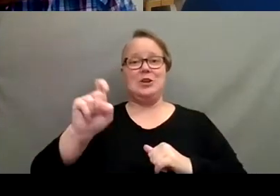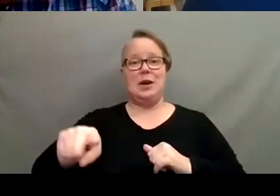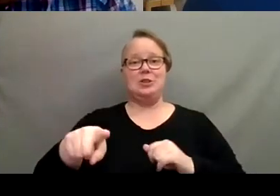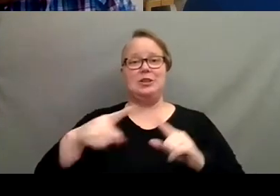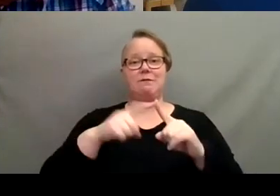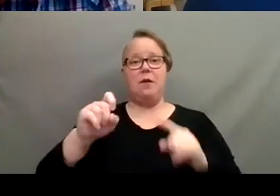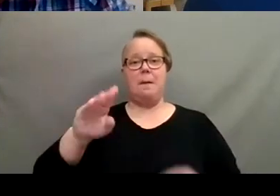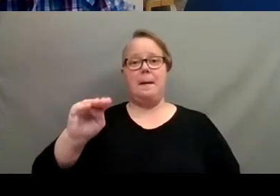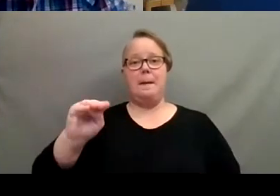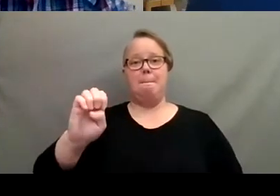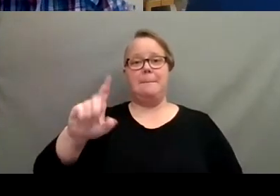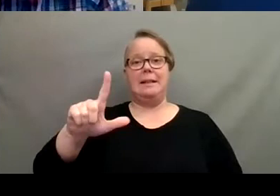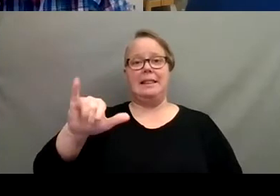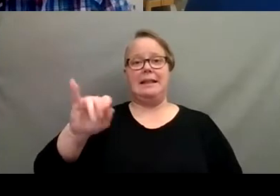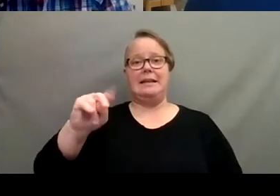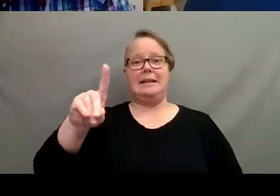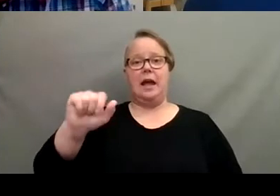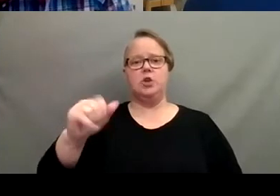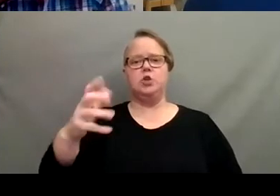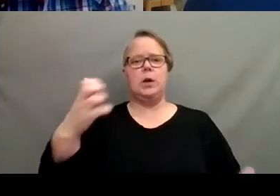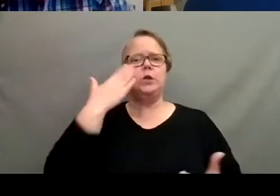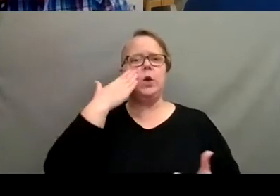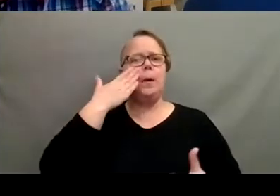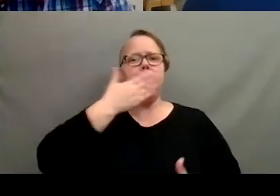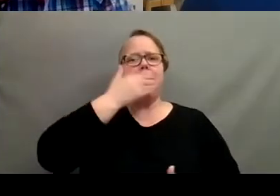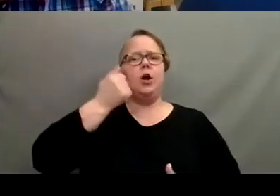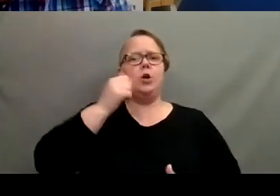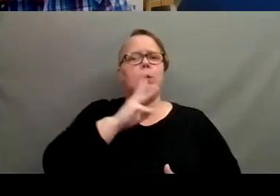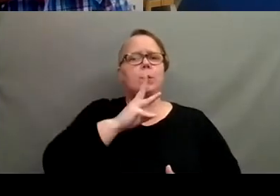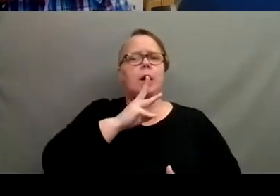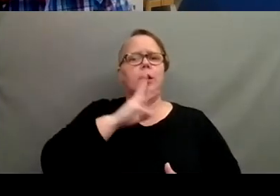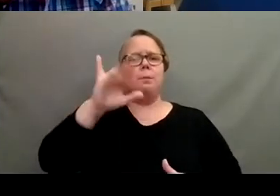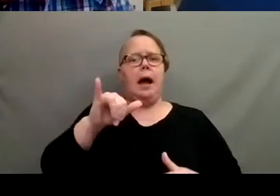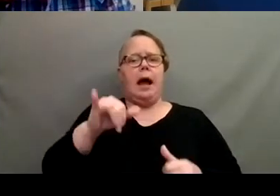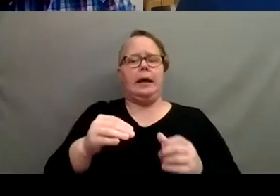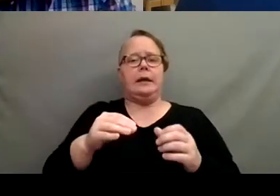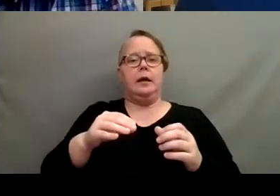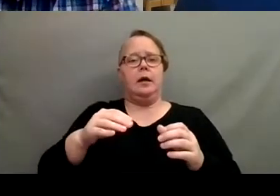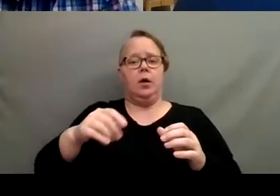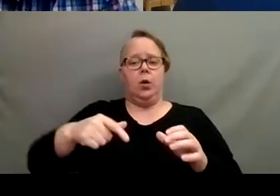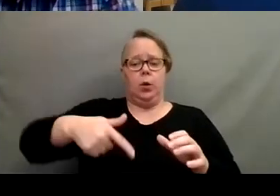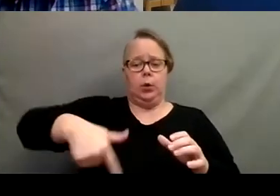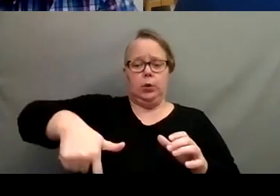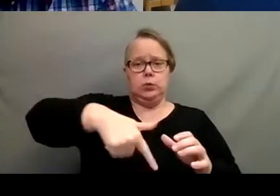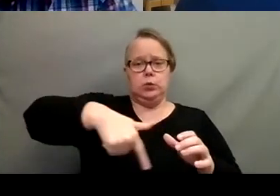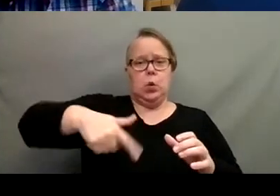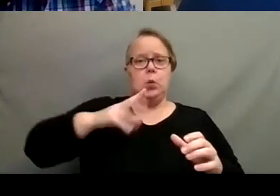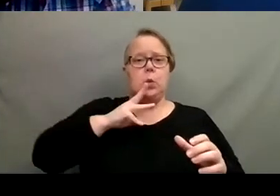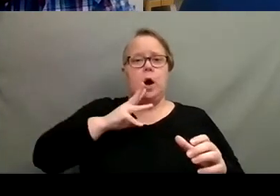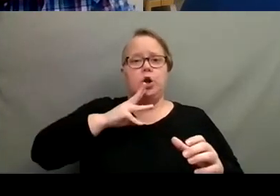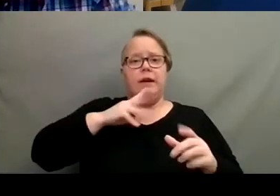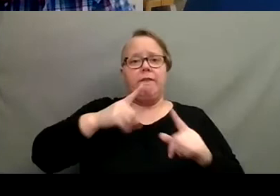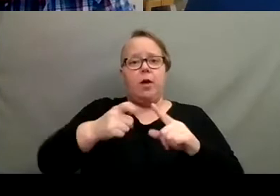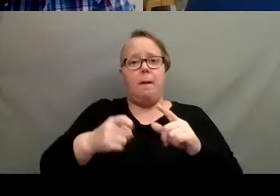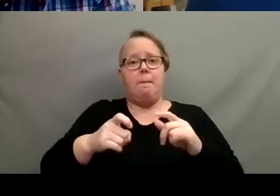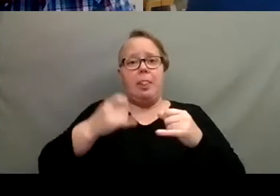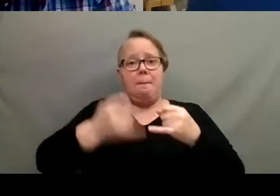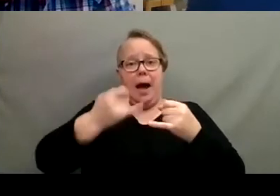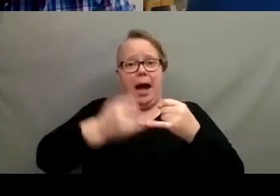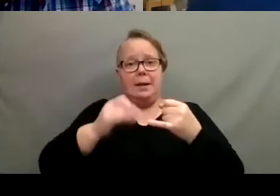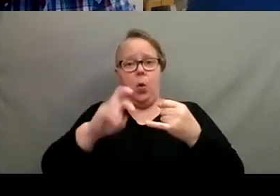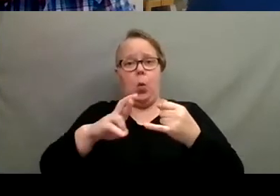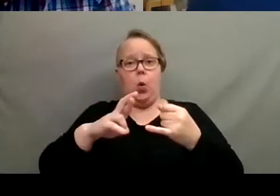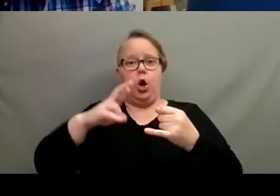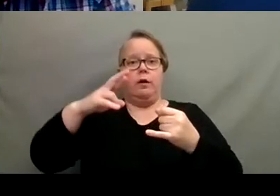from Melinda. Um, she wants to know, is it better to water a house plant by soaking from the bottom or add to the top of the soil? Excellent